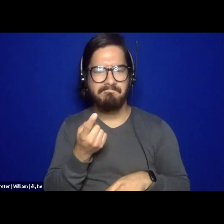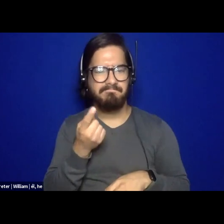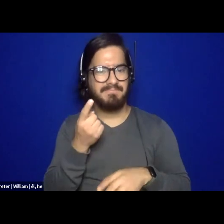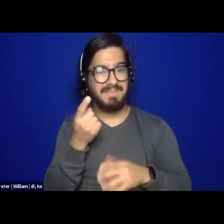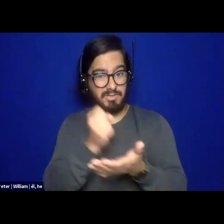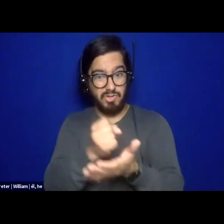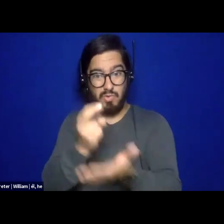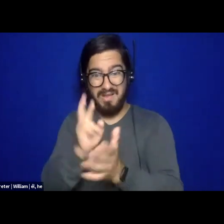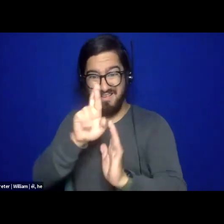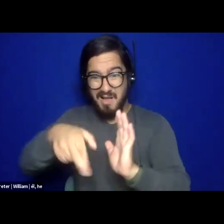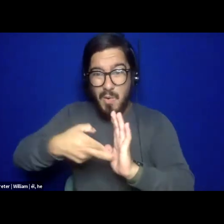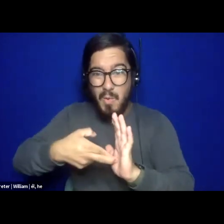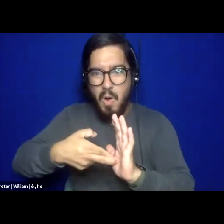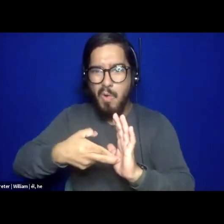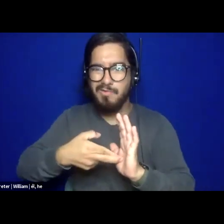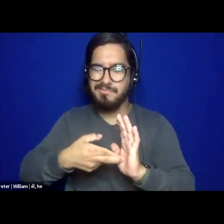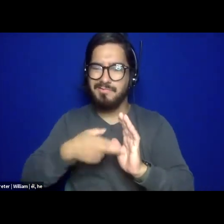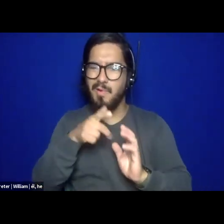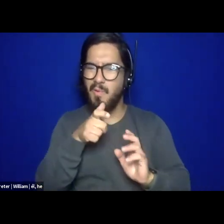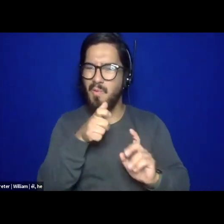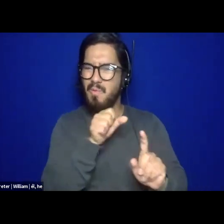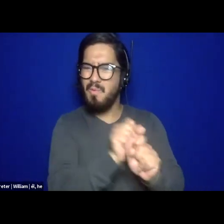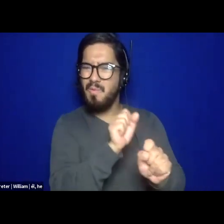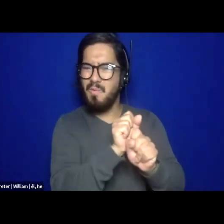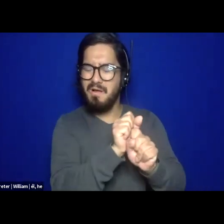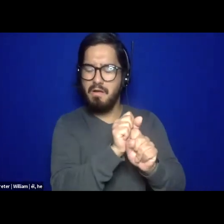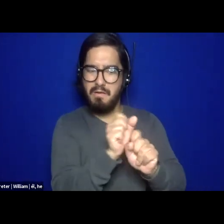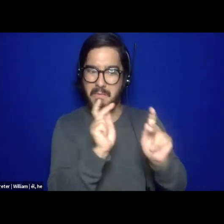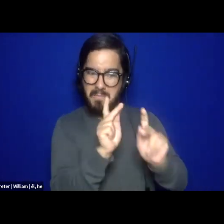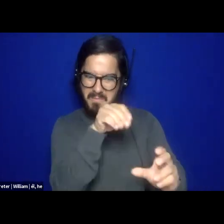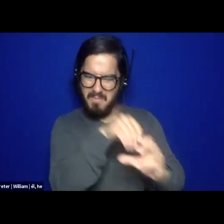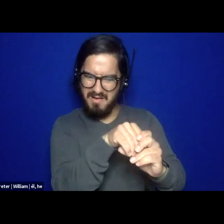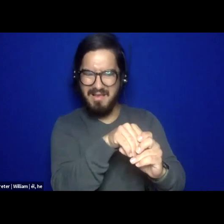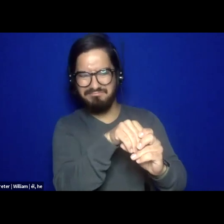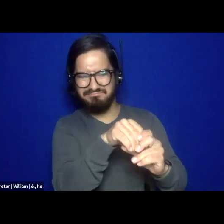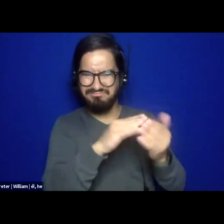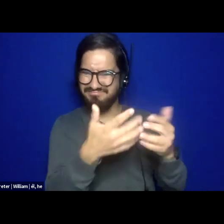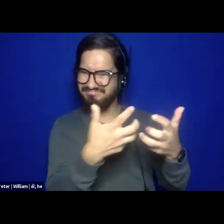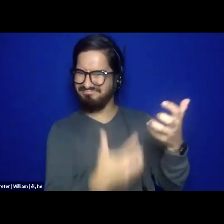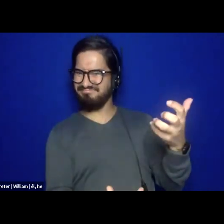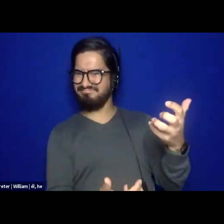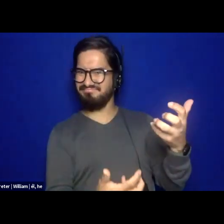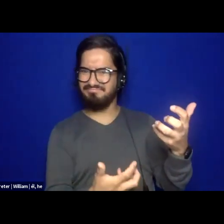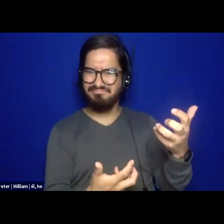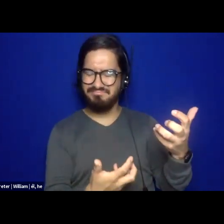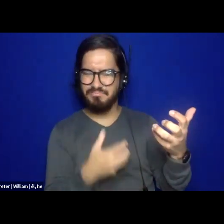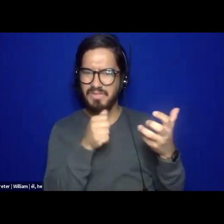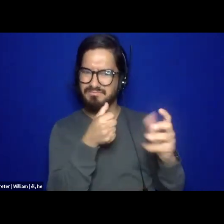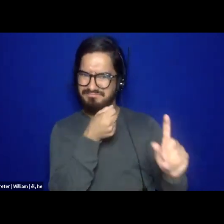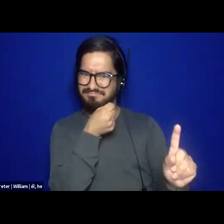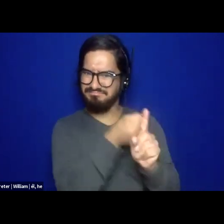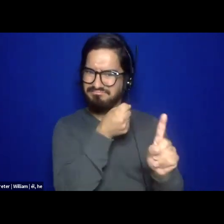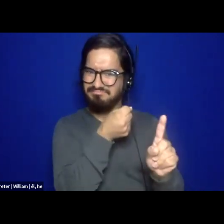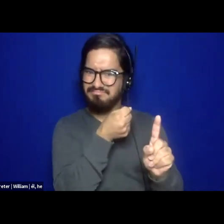filled by people who are not part of communities who are not directly impacted. And so maybe the name social work and what social work does